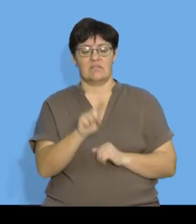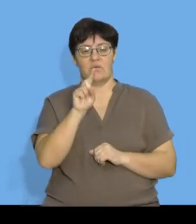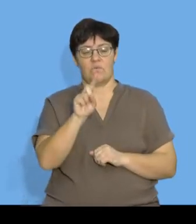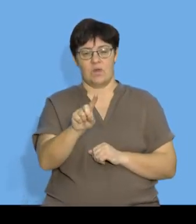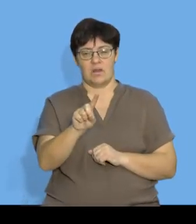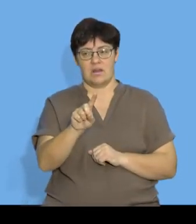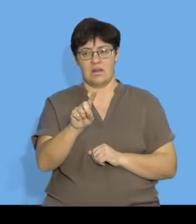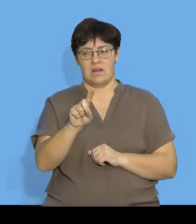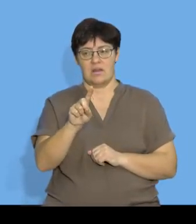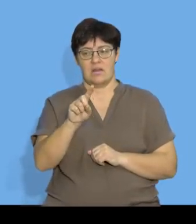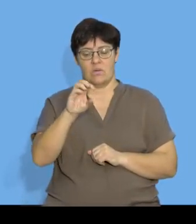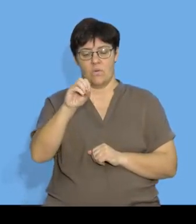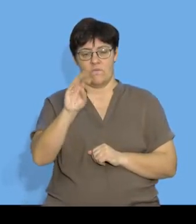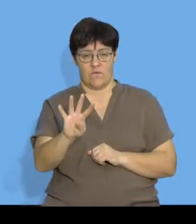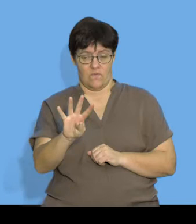104.